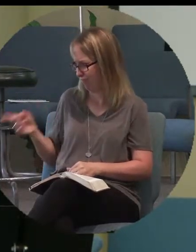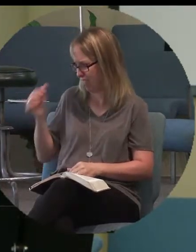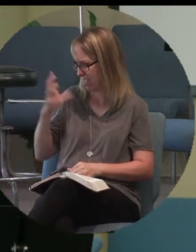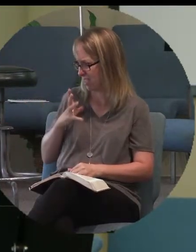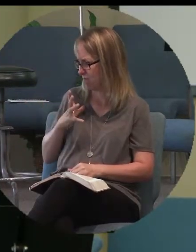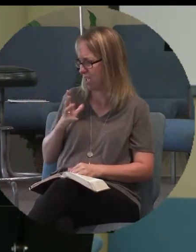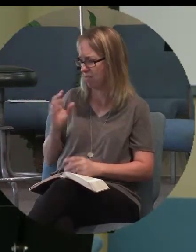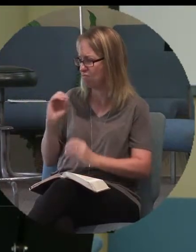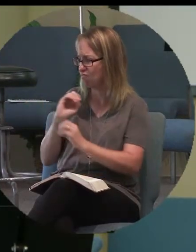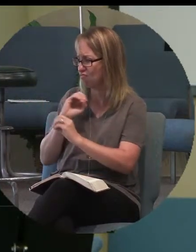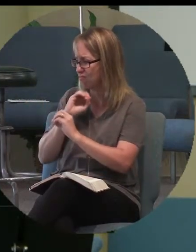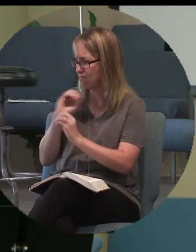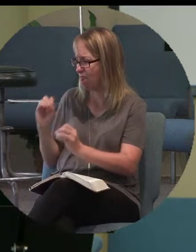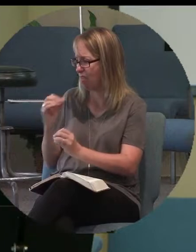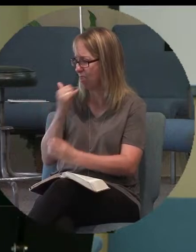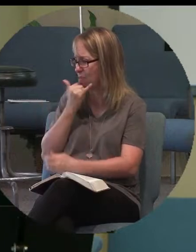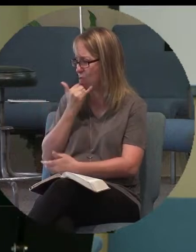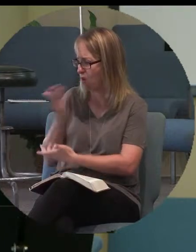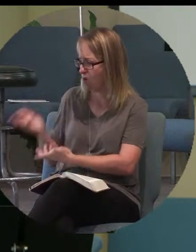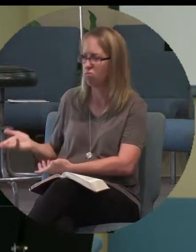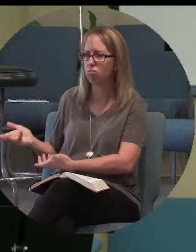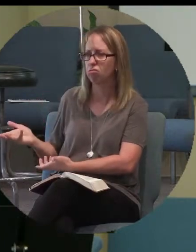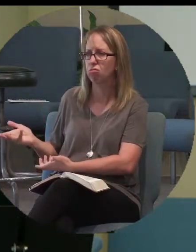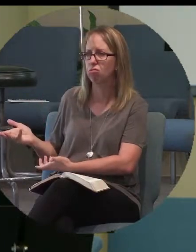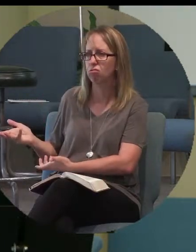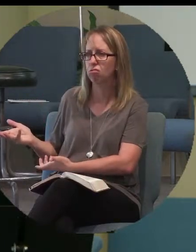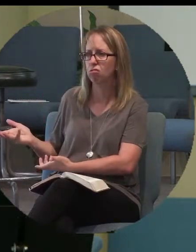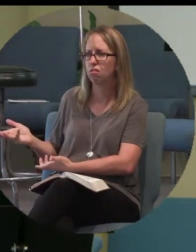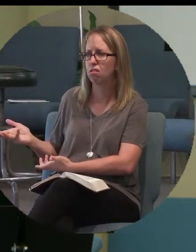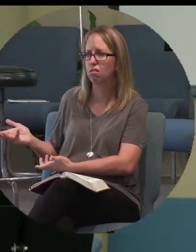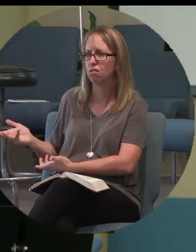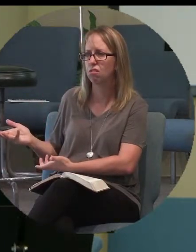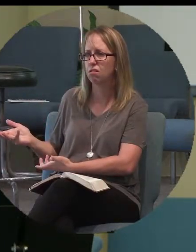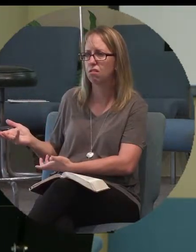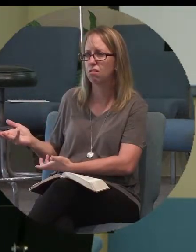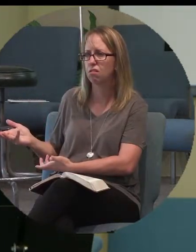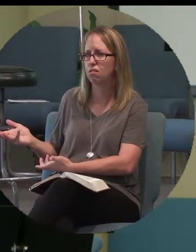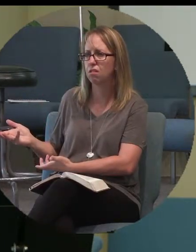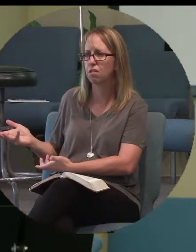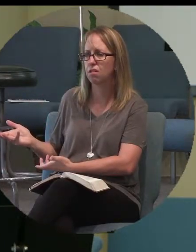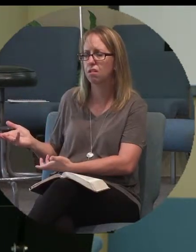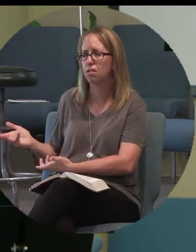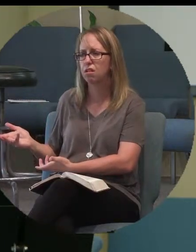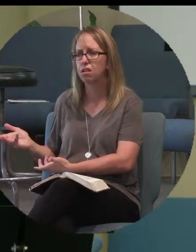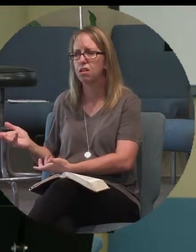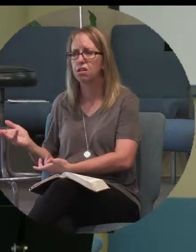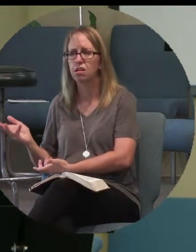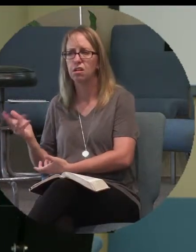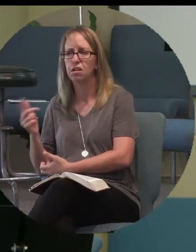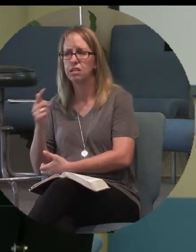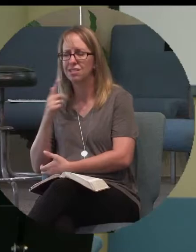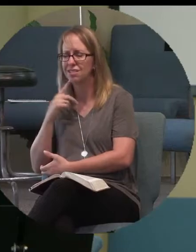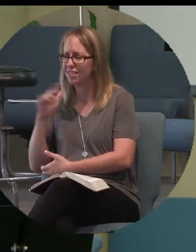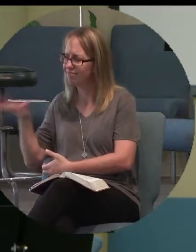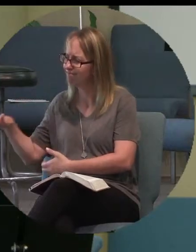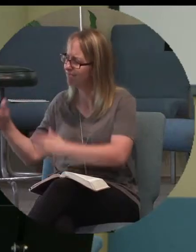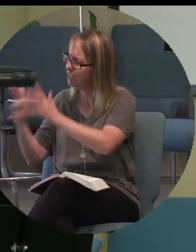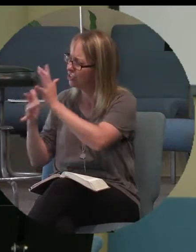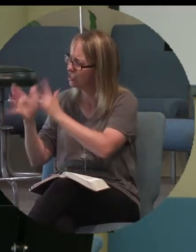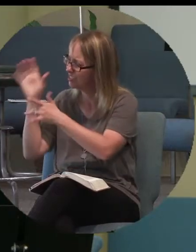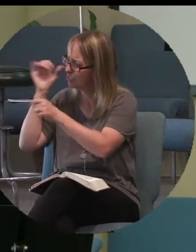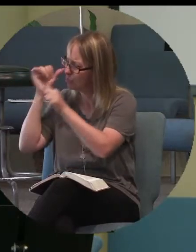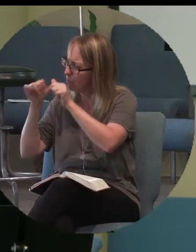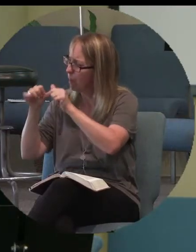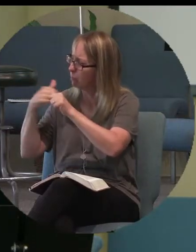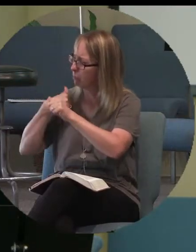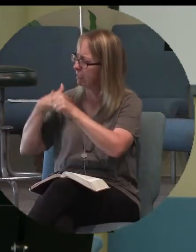And was saying, Jesus, remember me when you